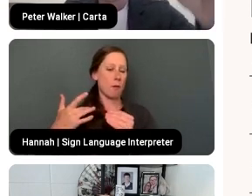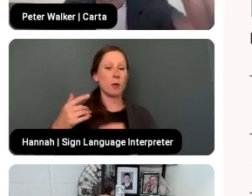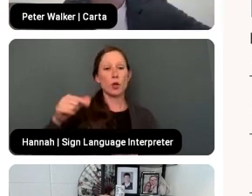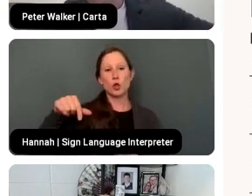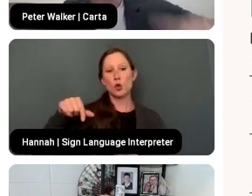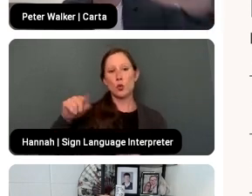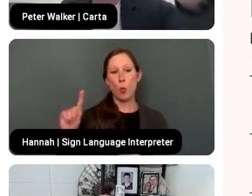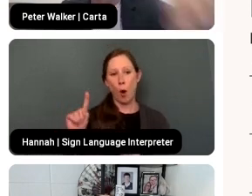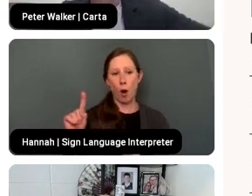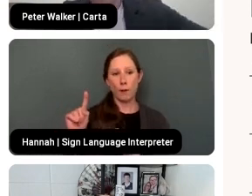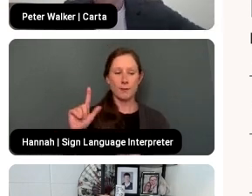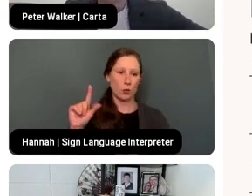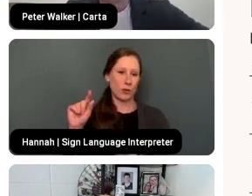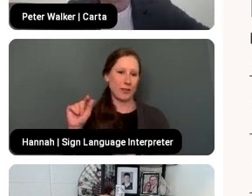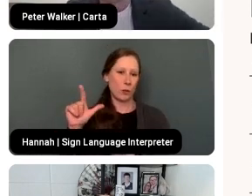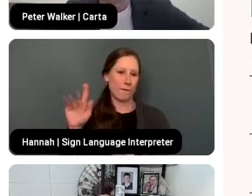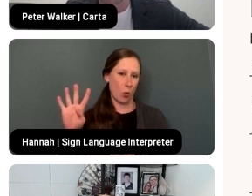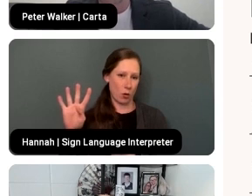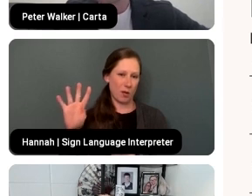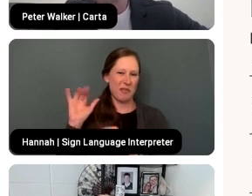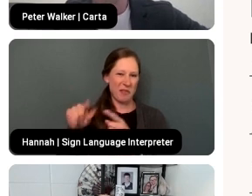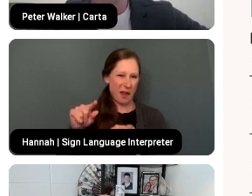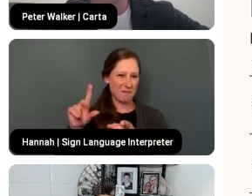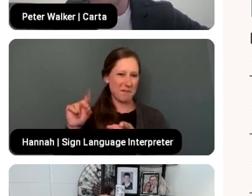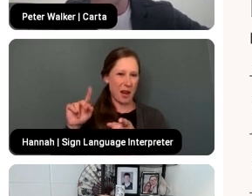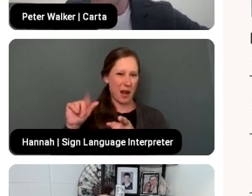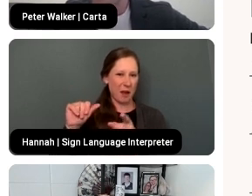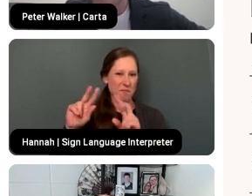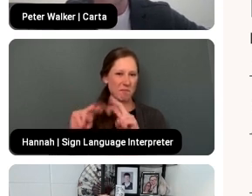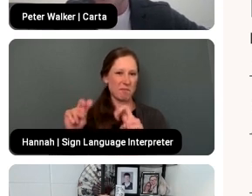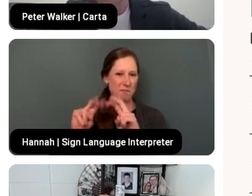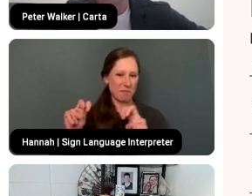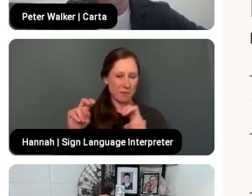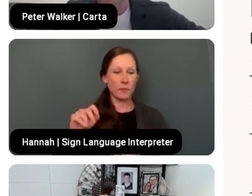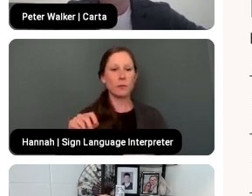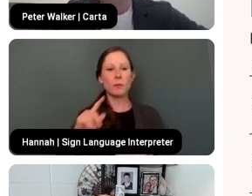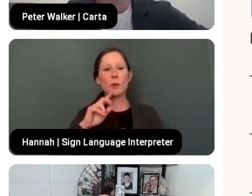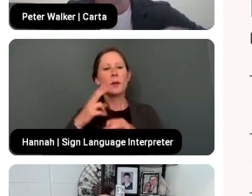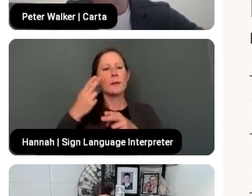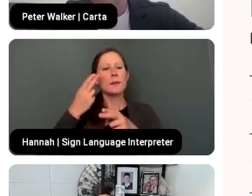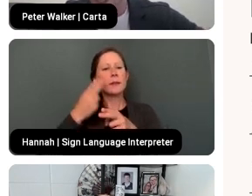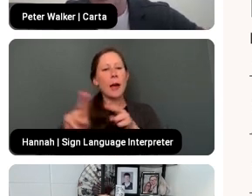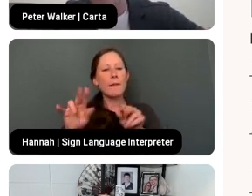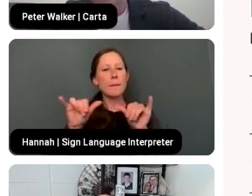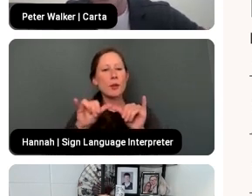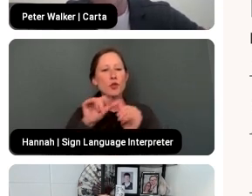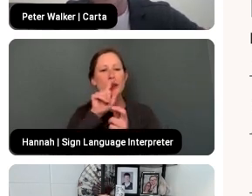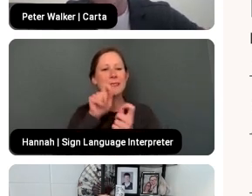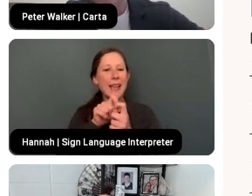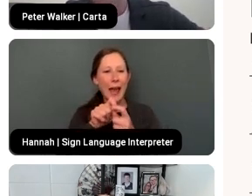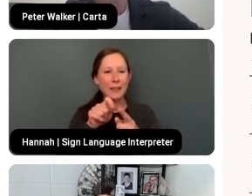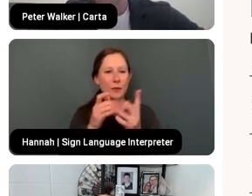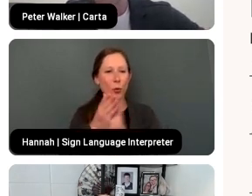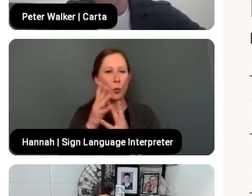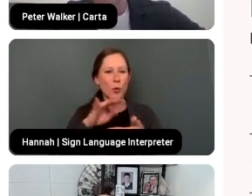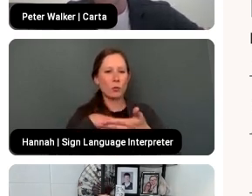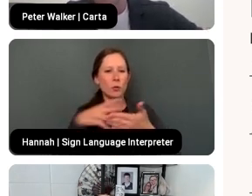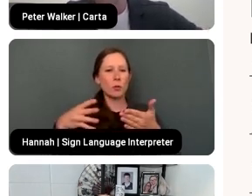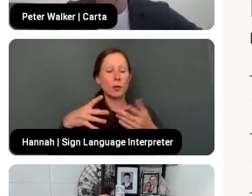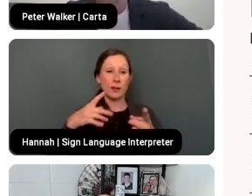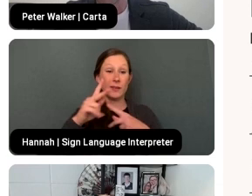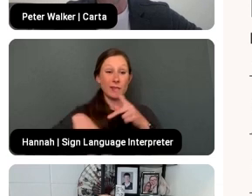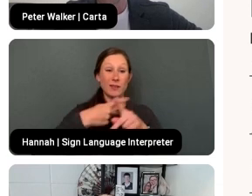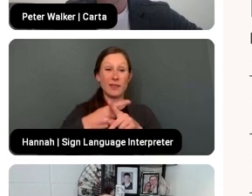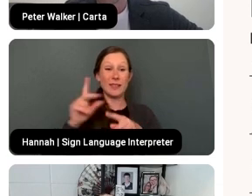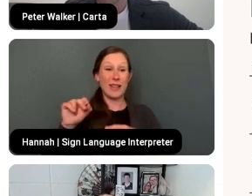So comparing across these vintages is difficult in this exact chart, although it is kind of the data that is most easily